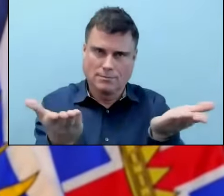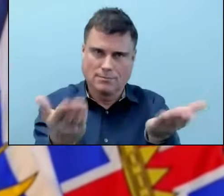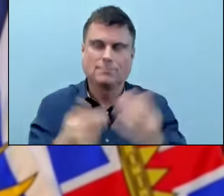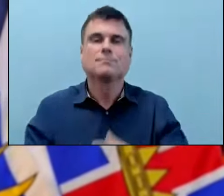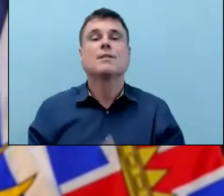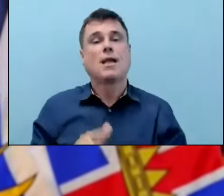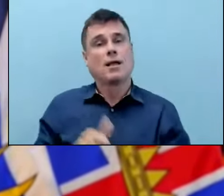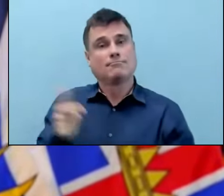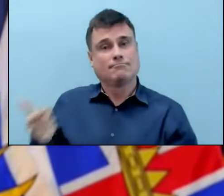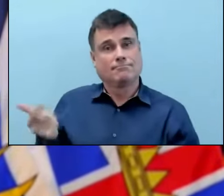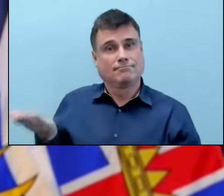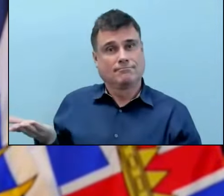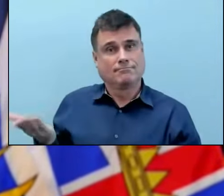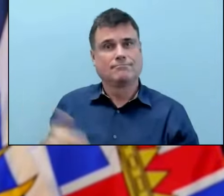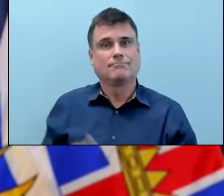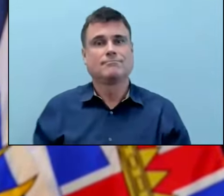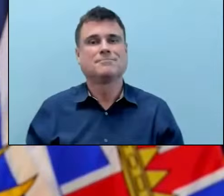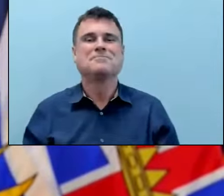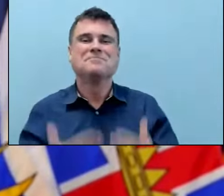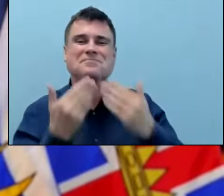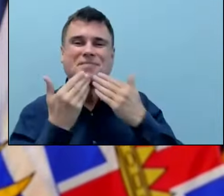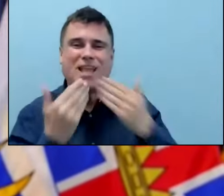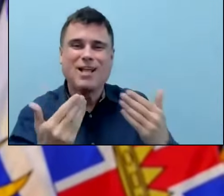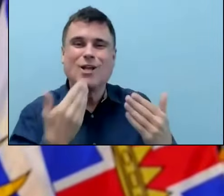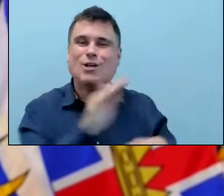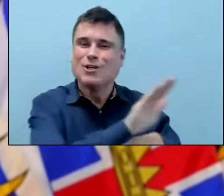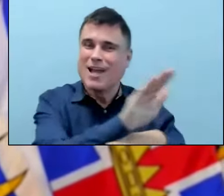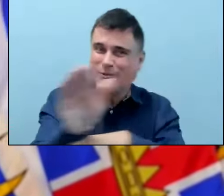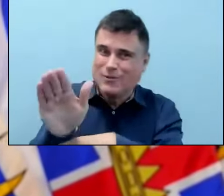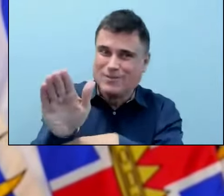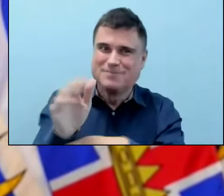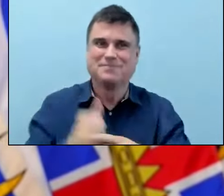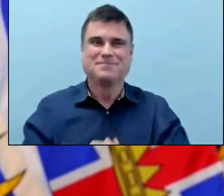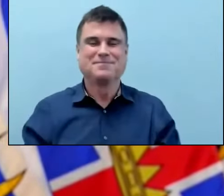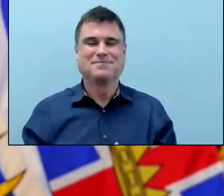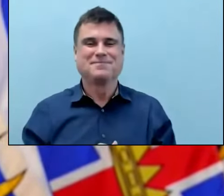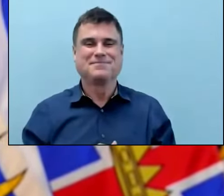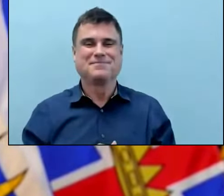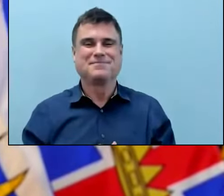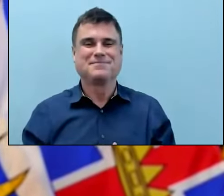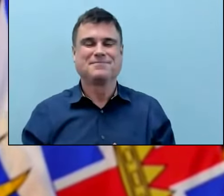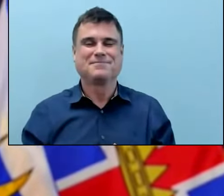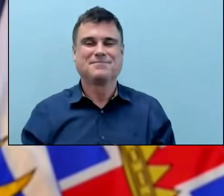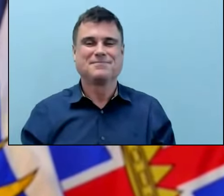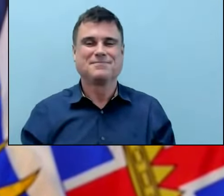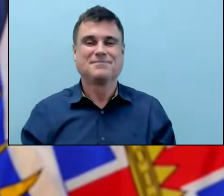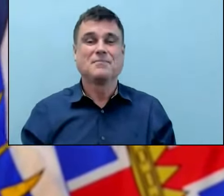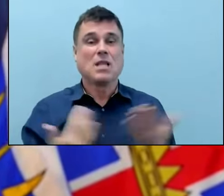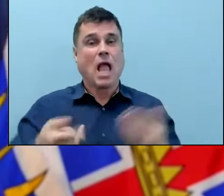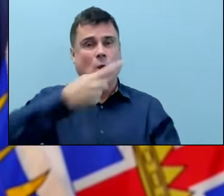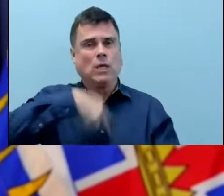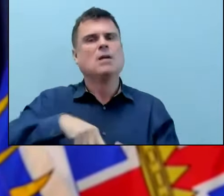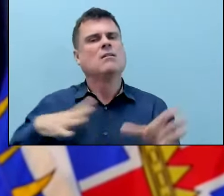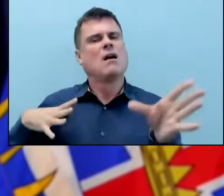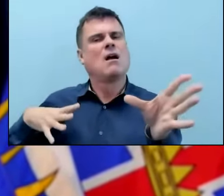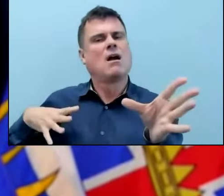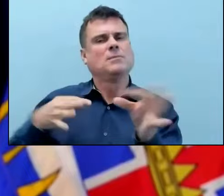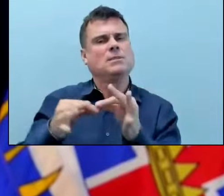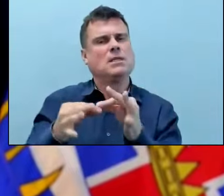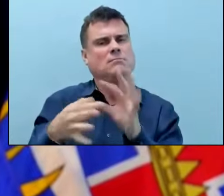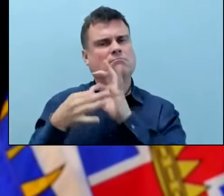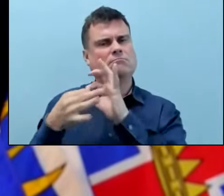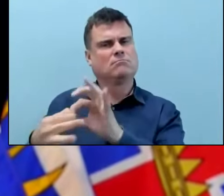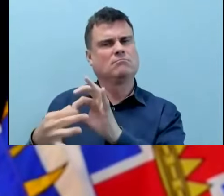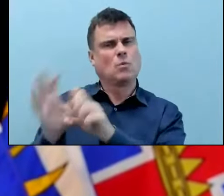Thank you very much and good afternoon. So today we're going to give an update on where we are with COVID-19